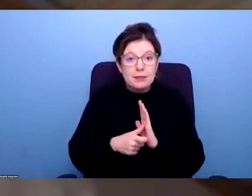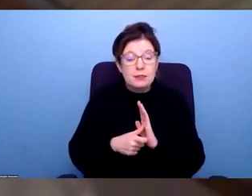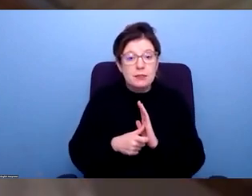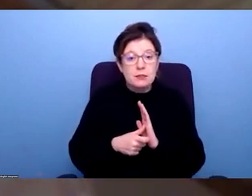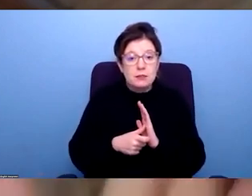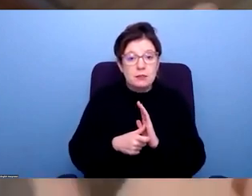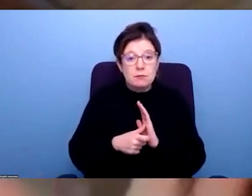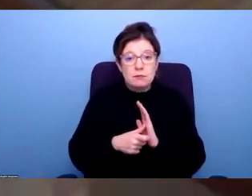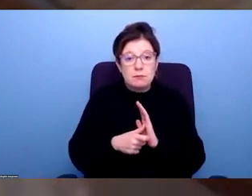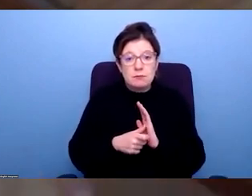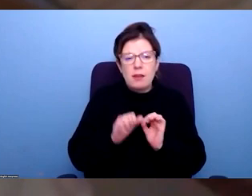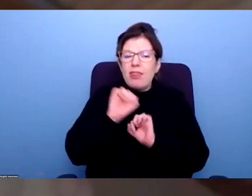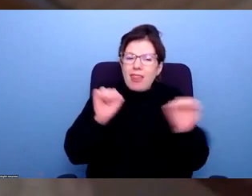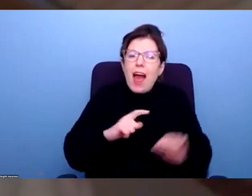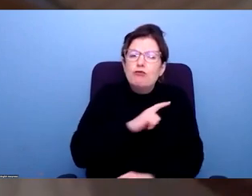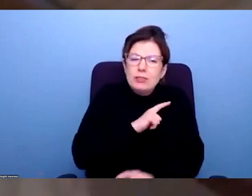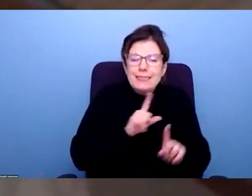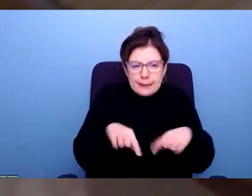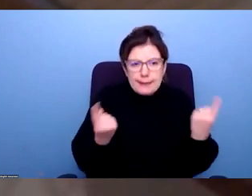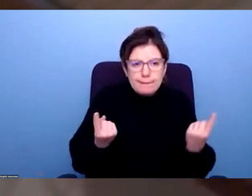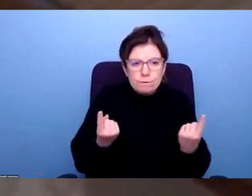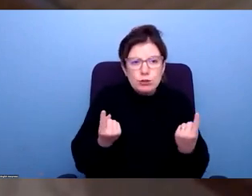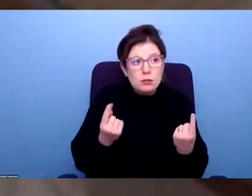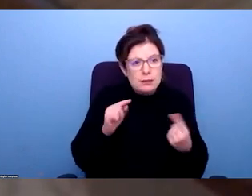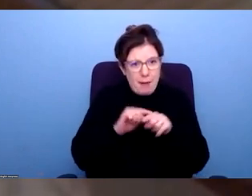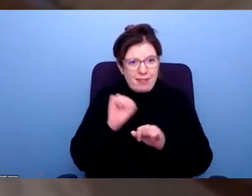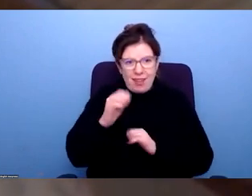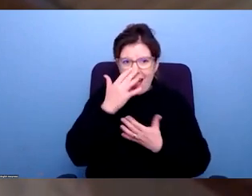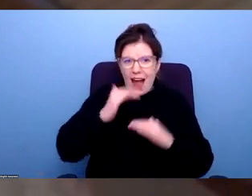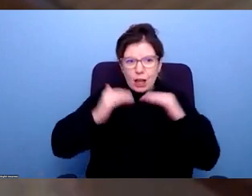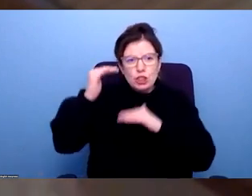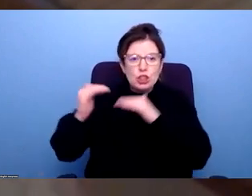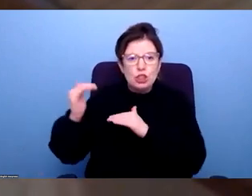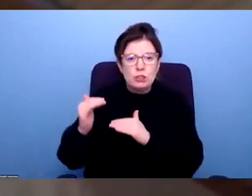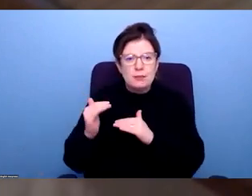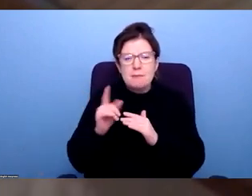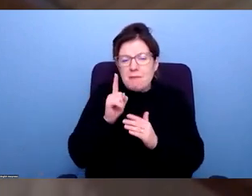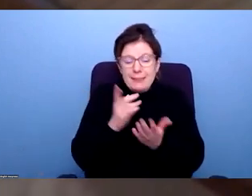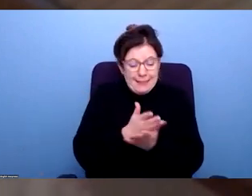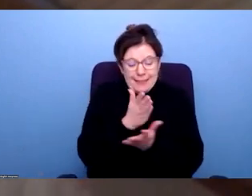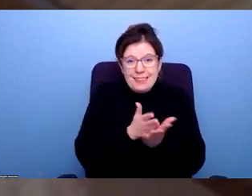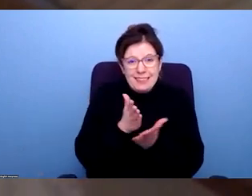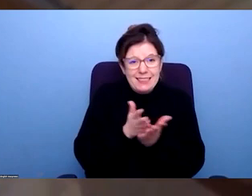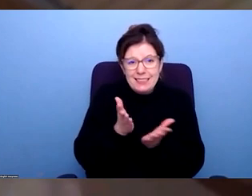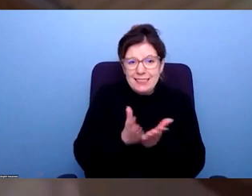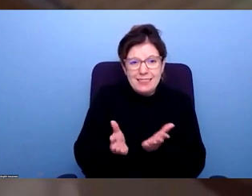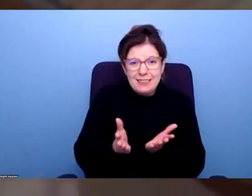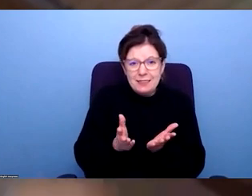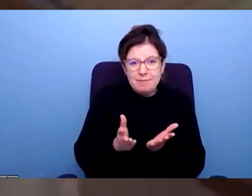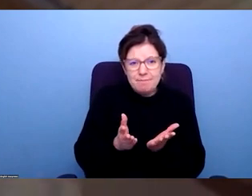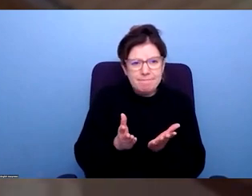for sight, you know, for some different reasons at different different ages as well. So unfortunately, like the day, yeah, it's quite, it's quite